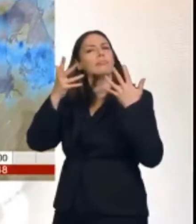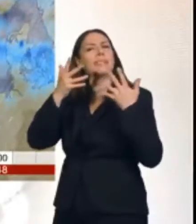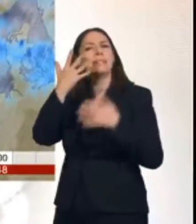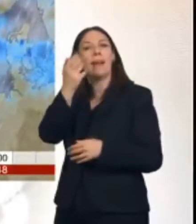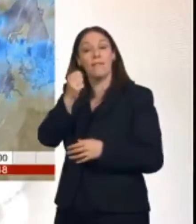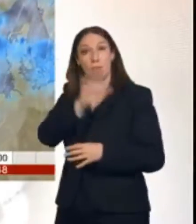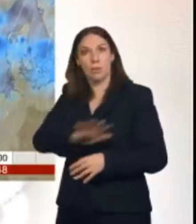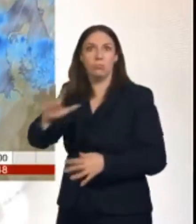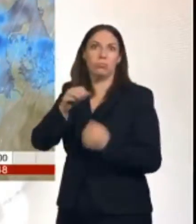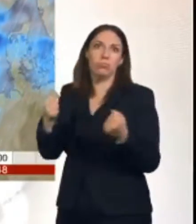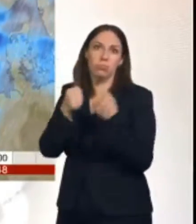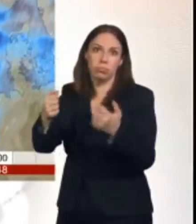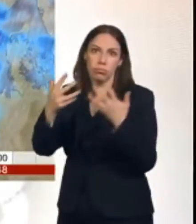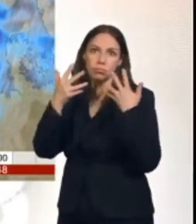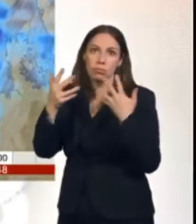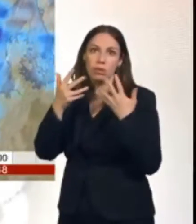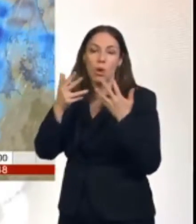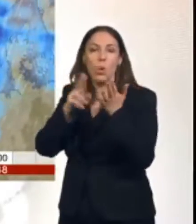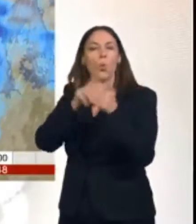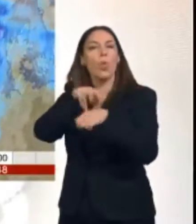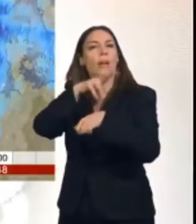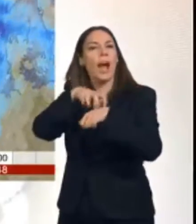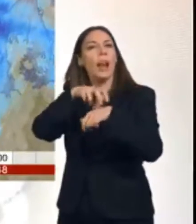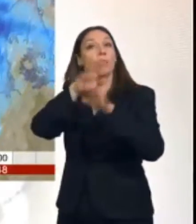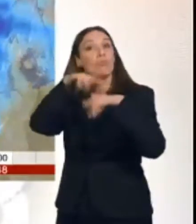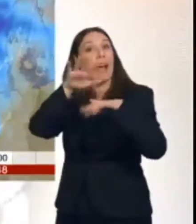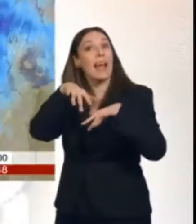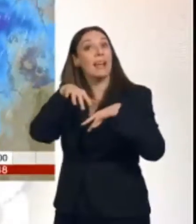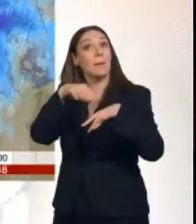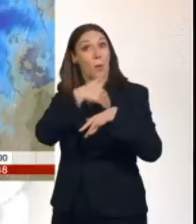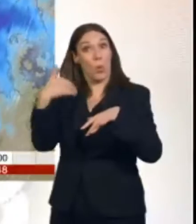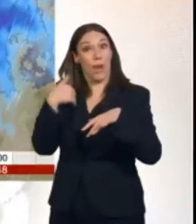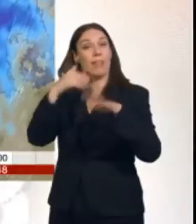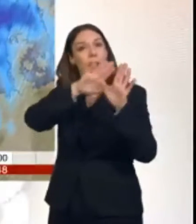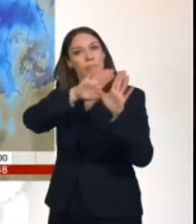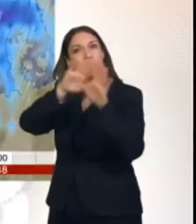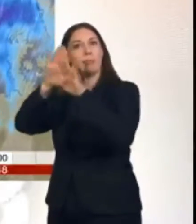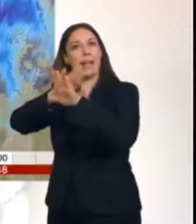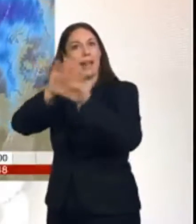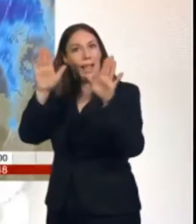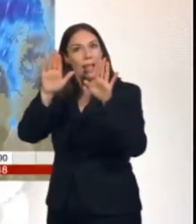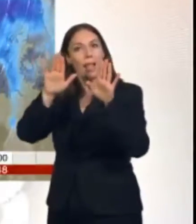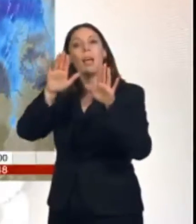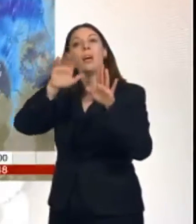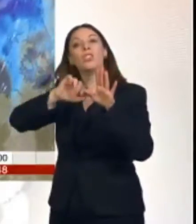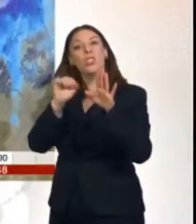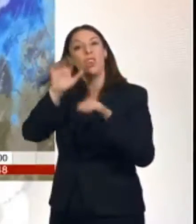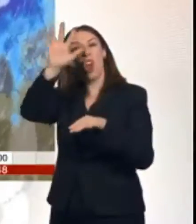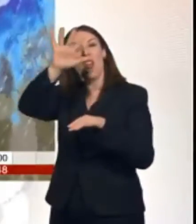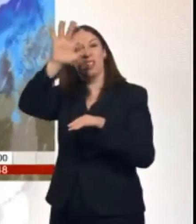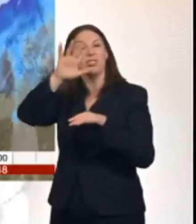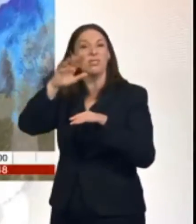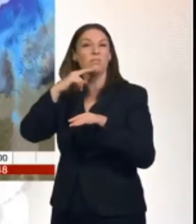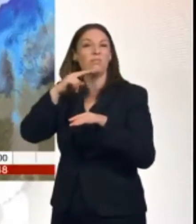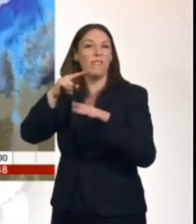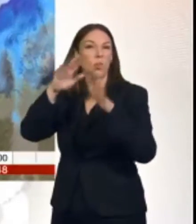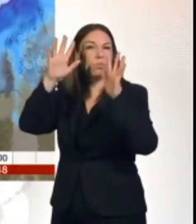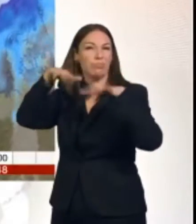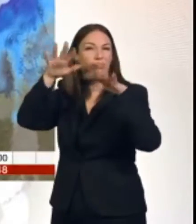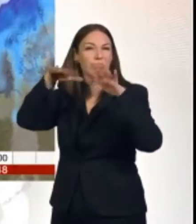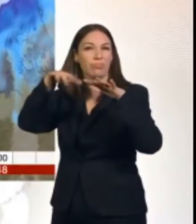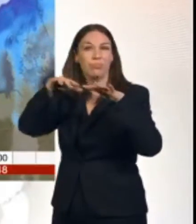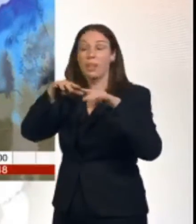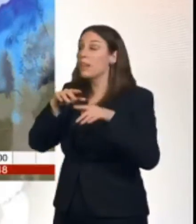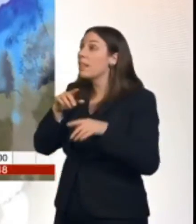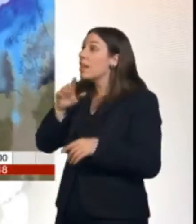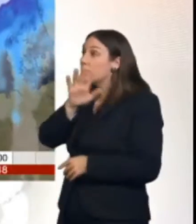clears away from Northern Ireland quite quickly, pushes in across Scotland. So, a wet morning, early afternoon here. But then, like most of us, we'll go into